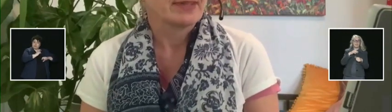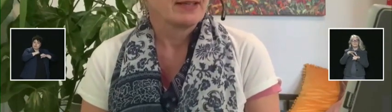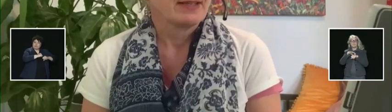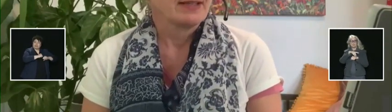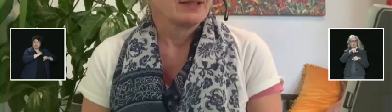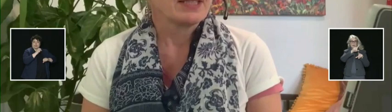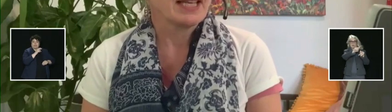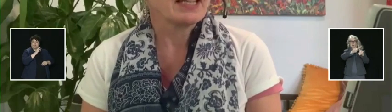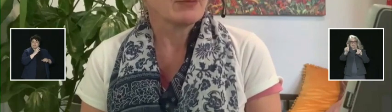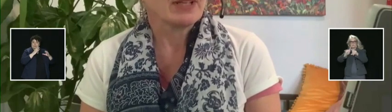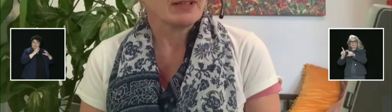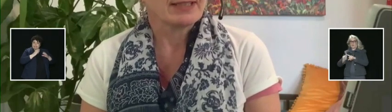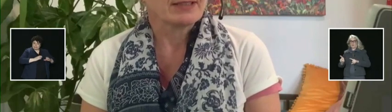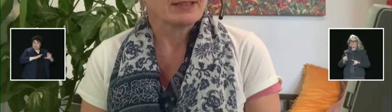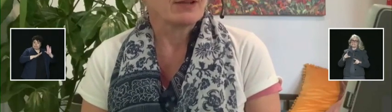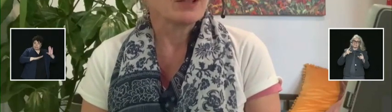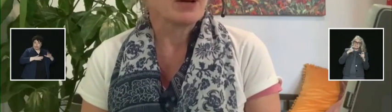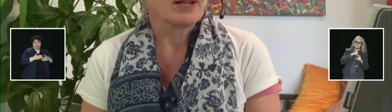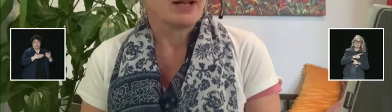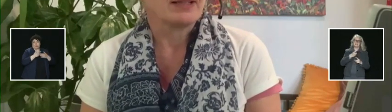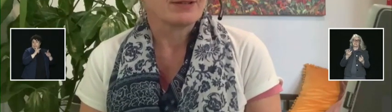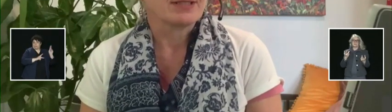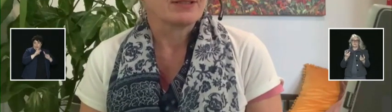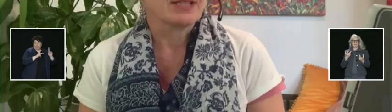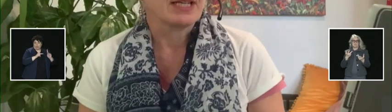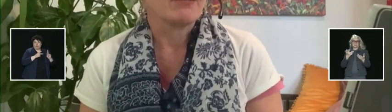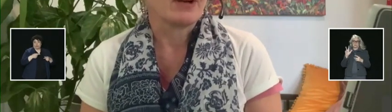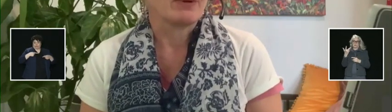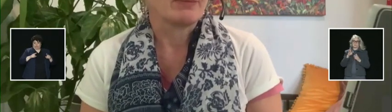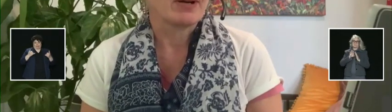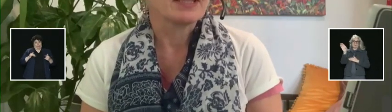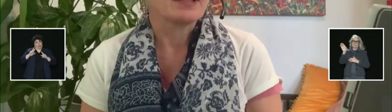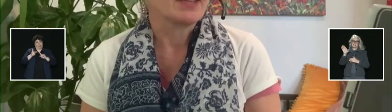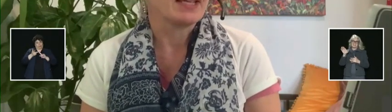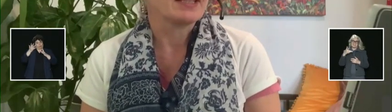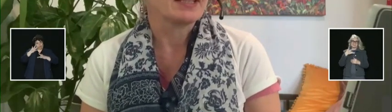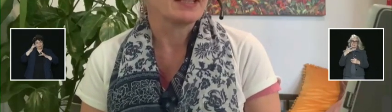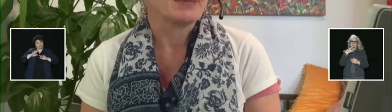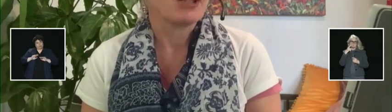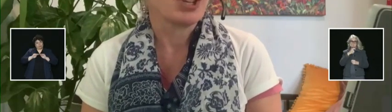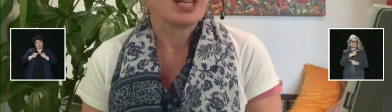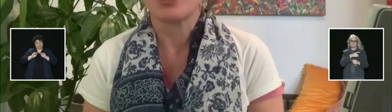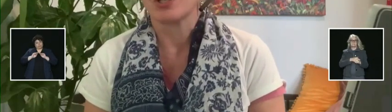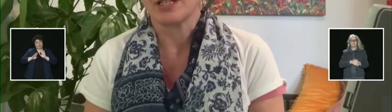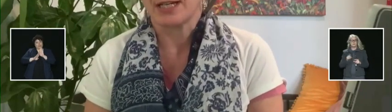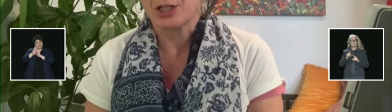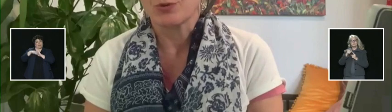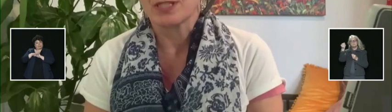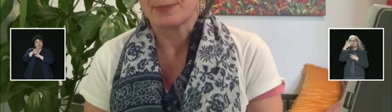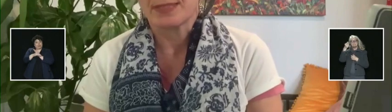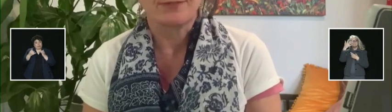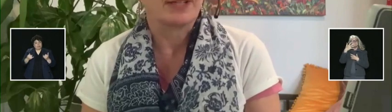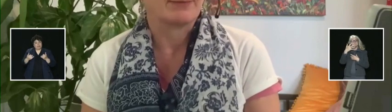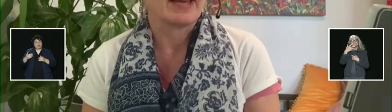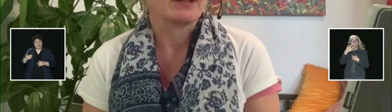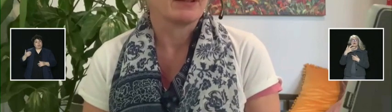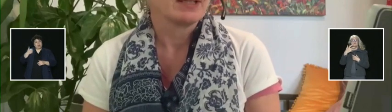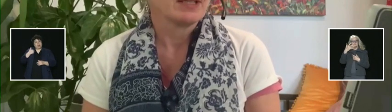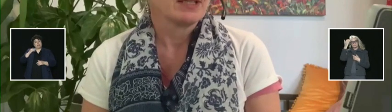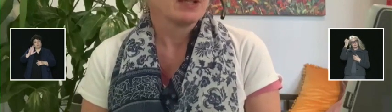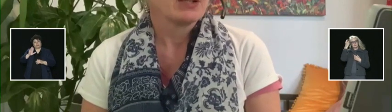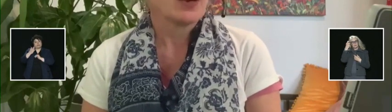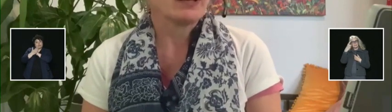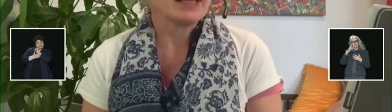through the third wave. The data that we collect also allows us to identify when positive cases rates change in a country